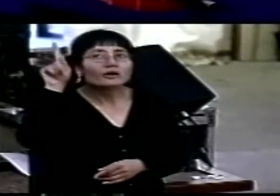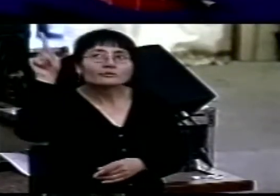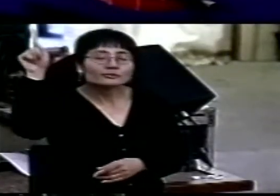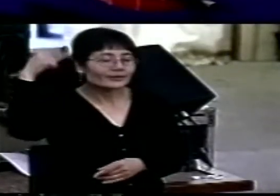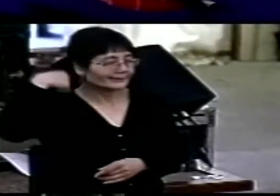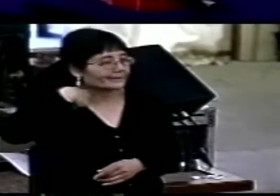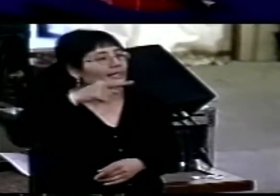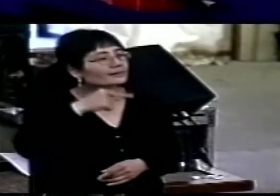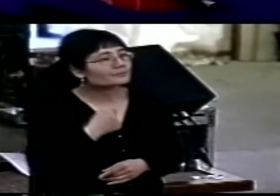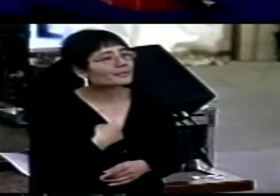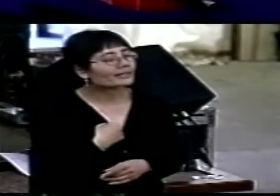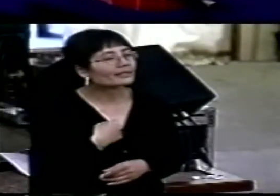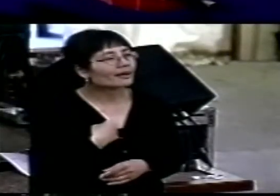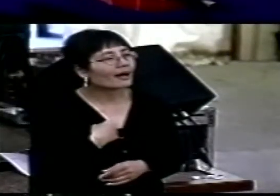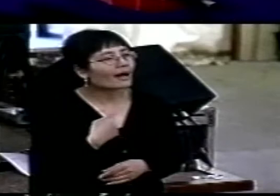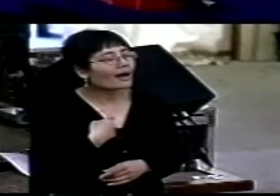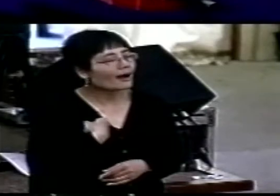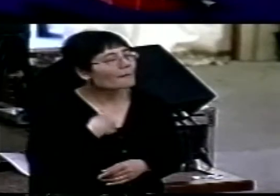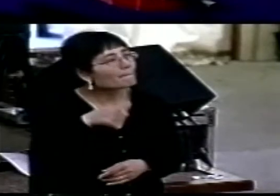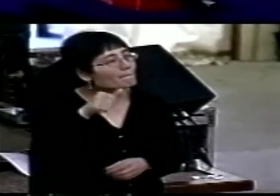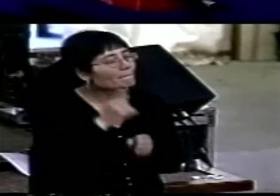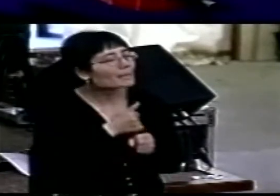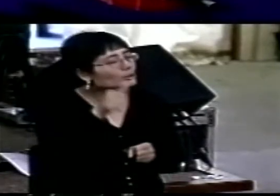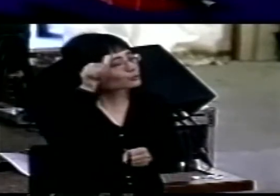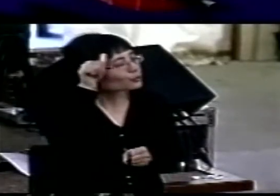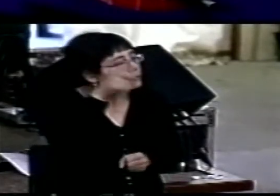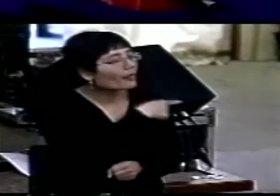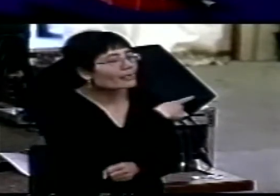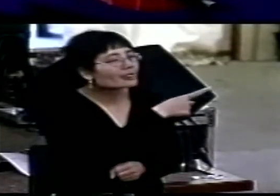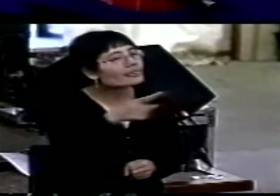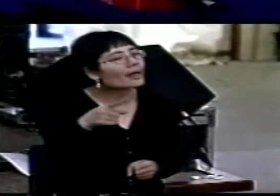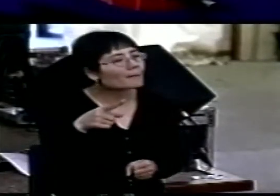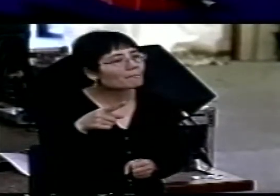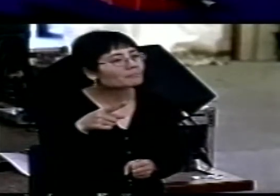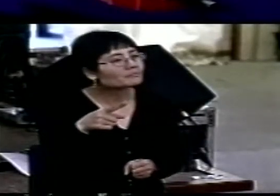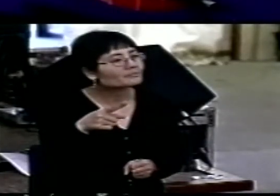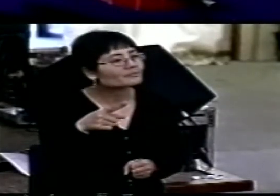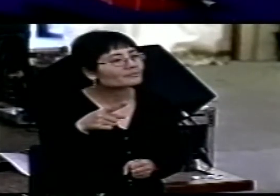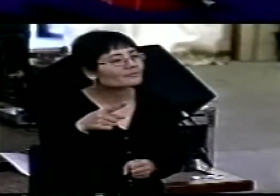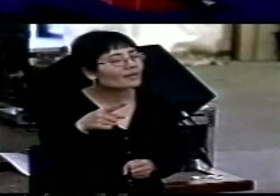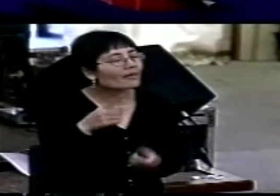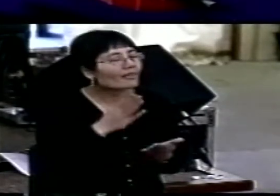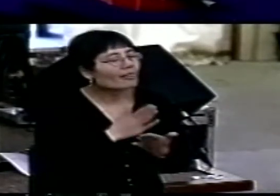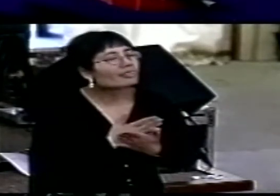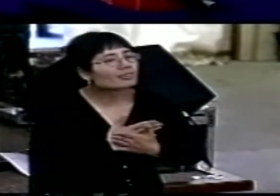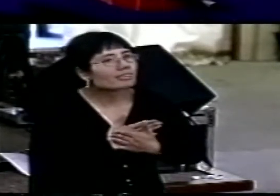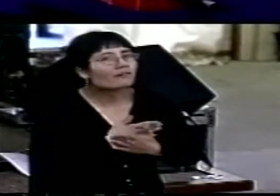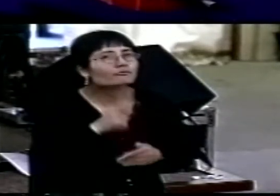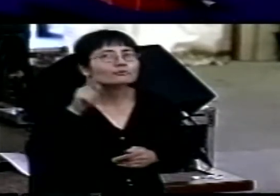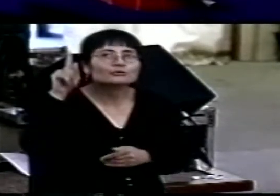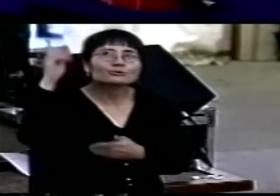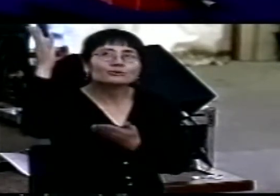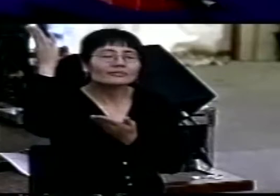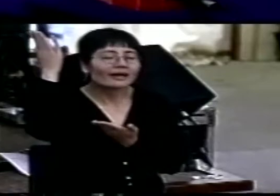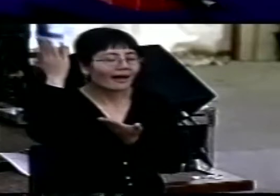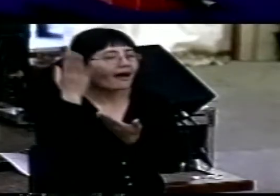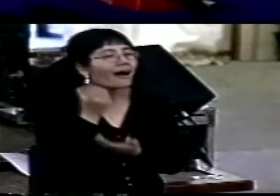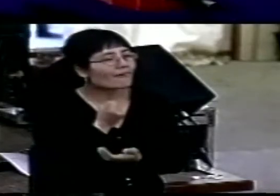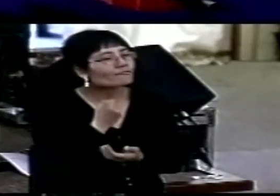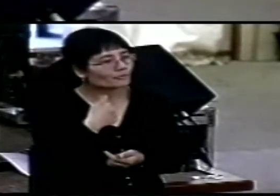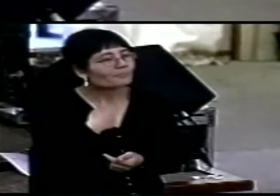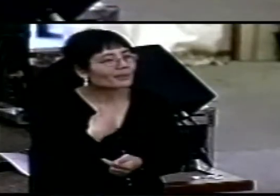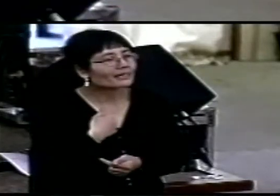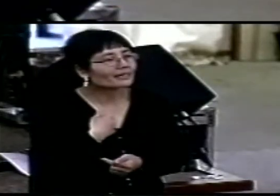I have made you known to them and will continue to make you known in order that the love you have for me